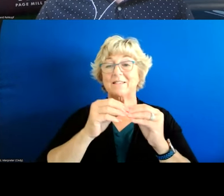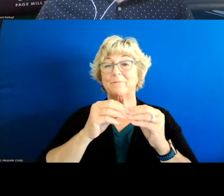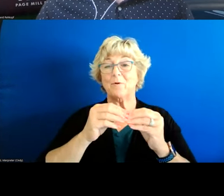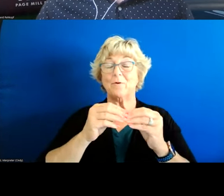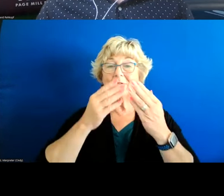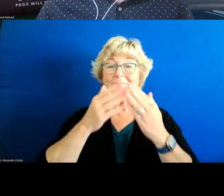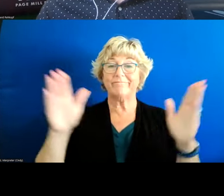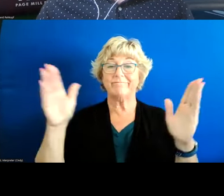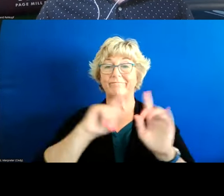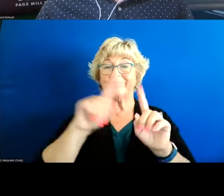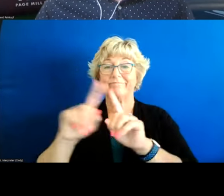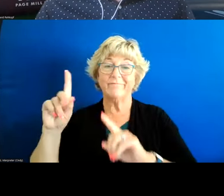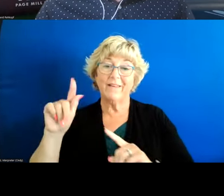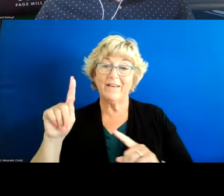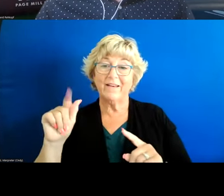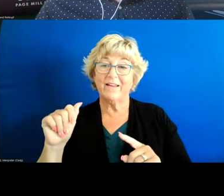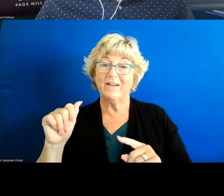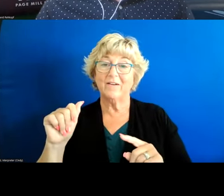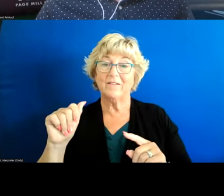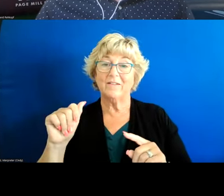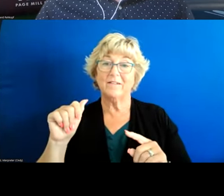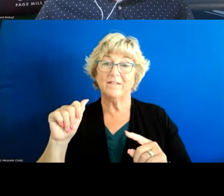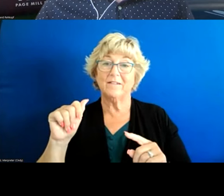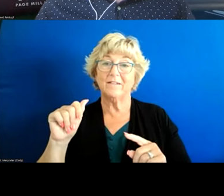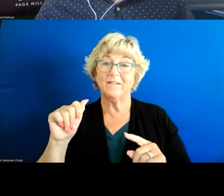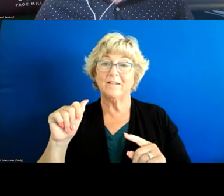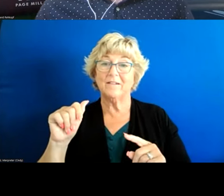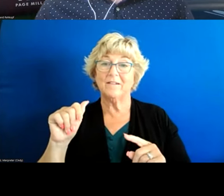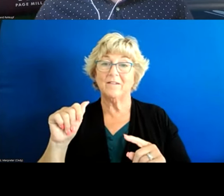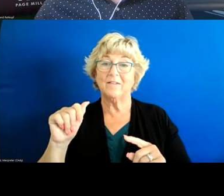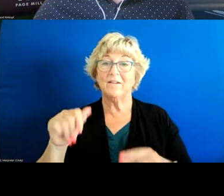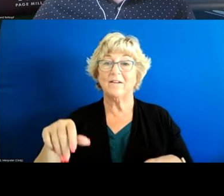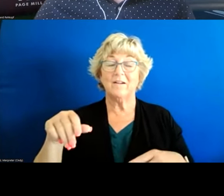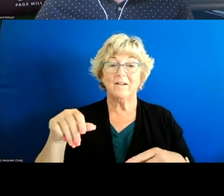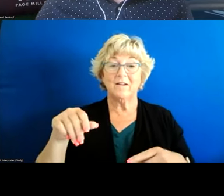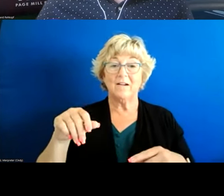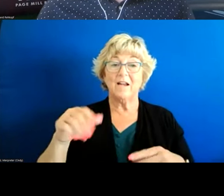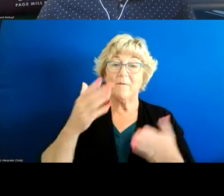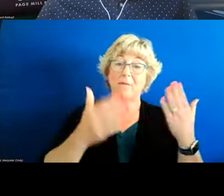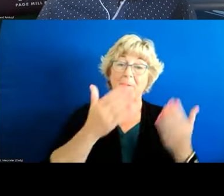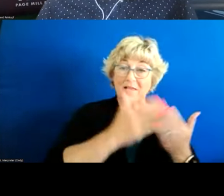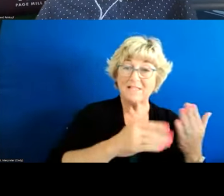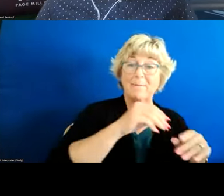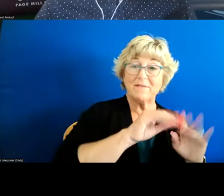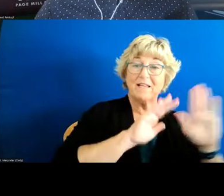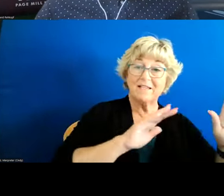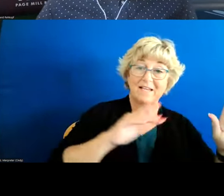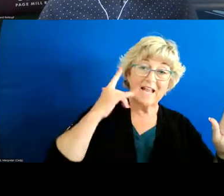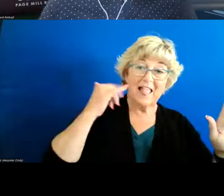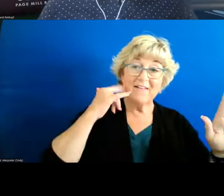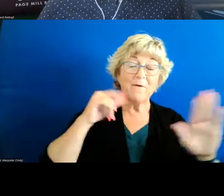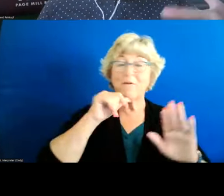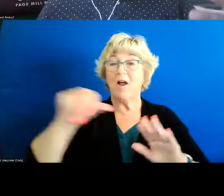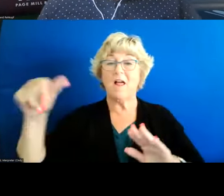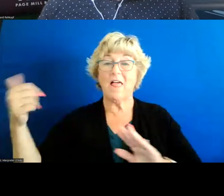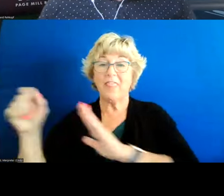of data we could get um that you know uh is available in california but not in other states uh but just here's briefly an